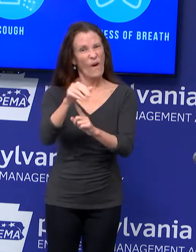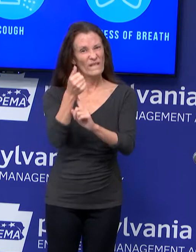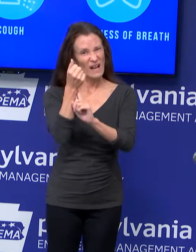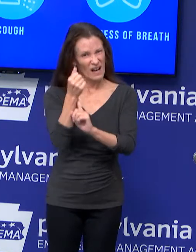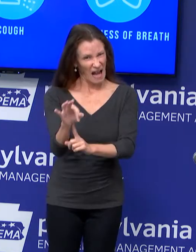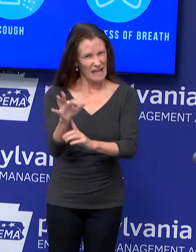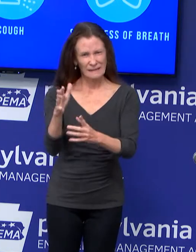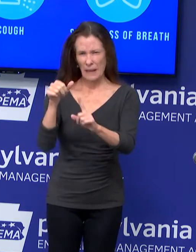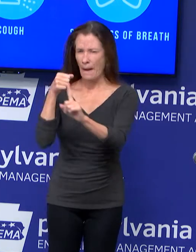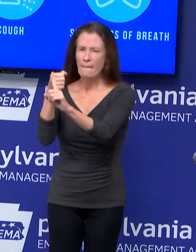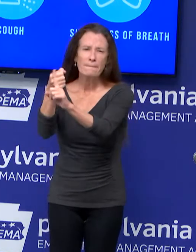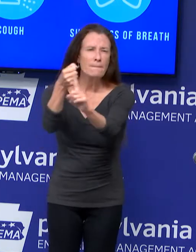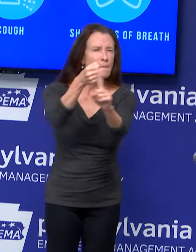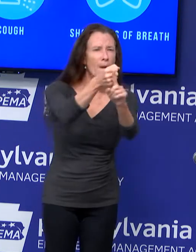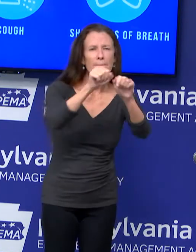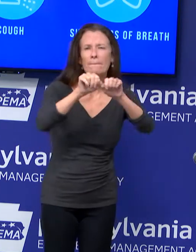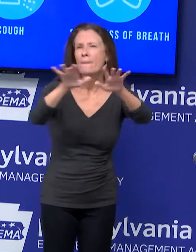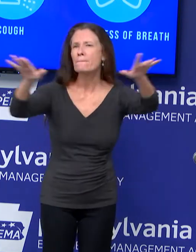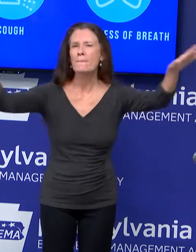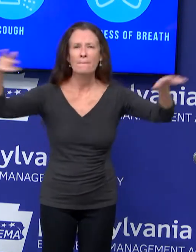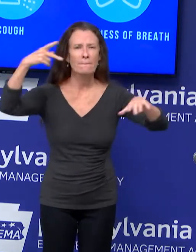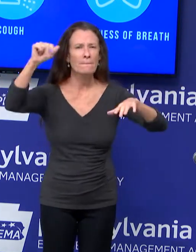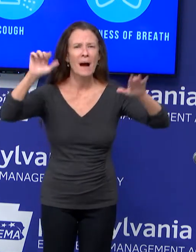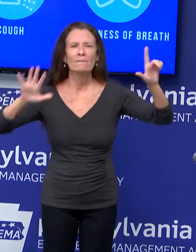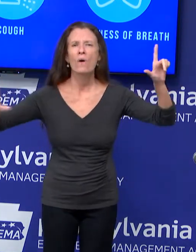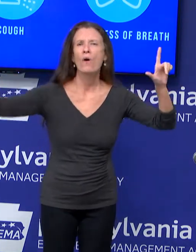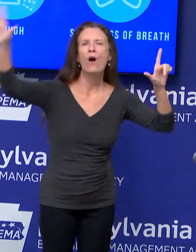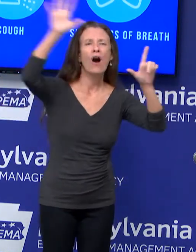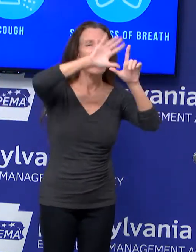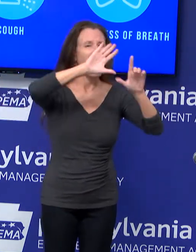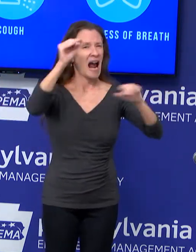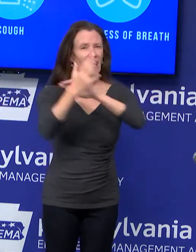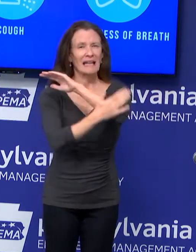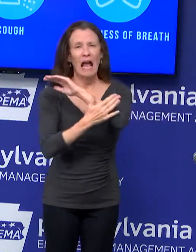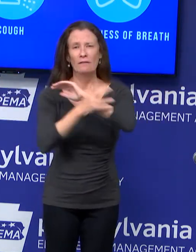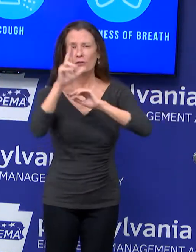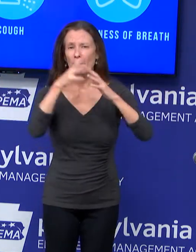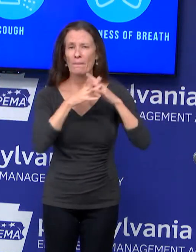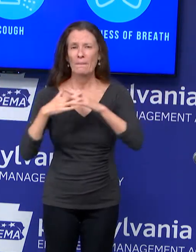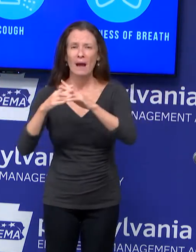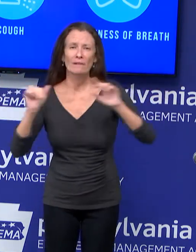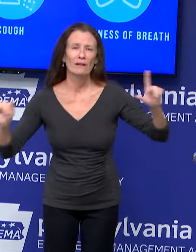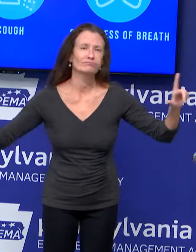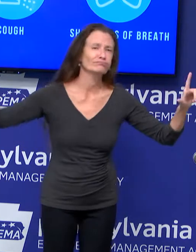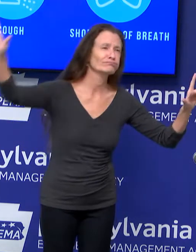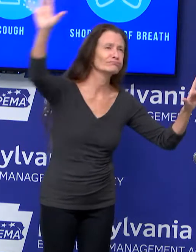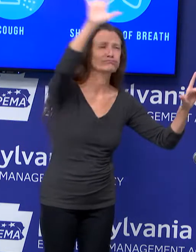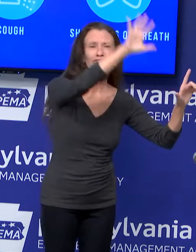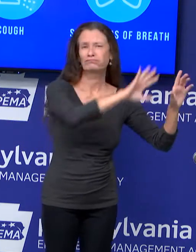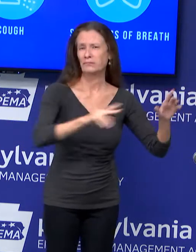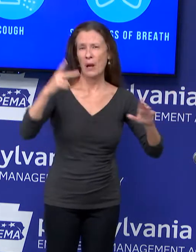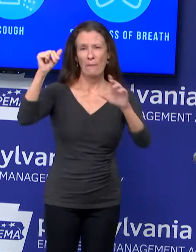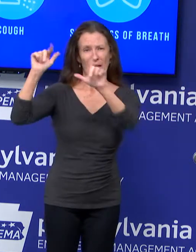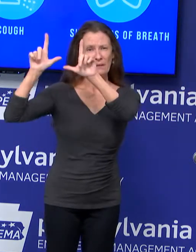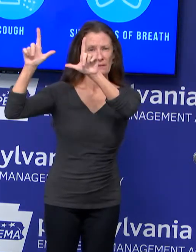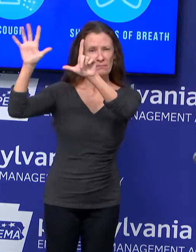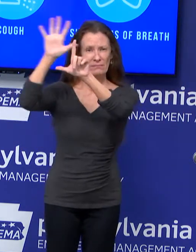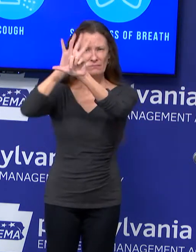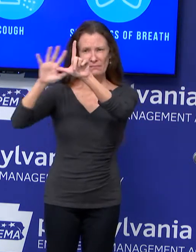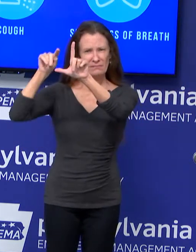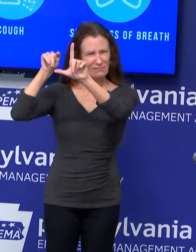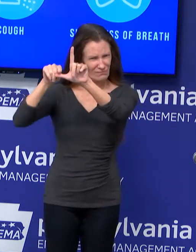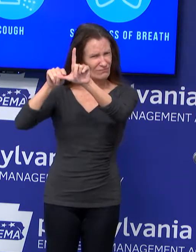country, what we are seeing in Pennsylvania is a direct reflection of what is occurring across the county